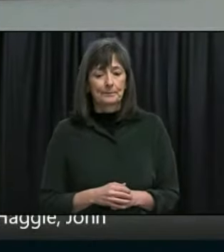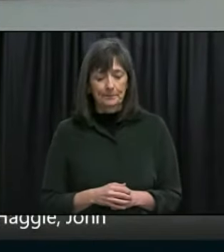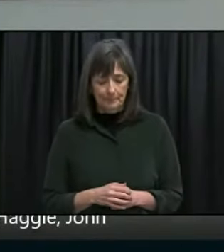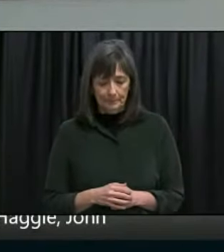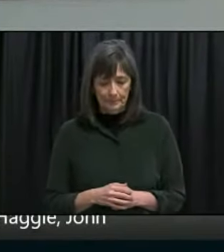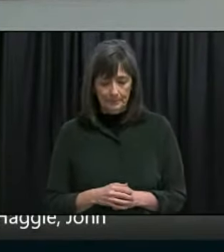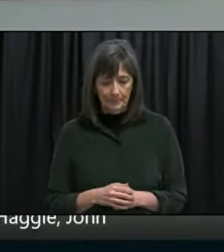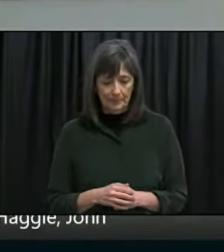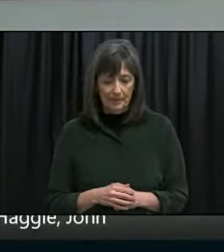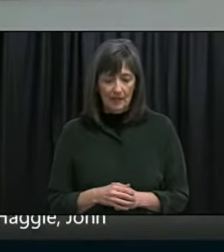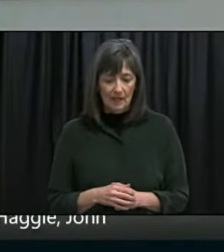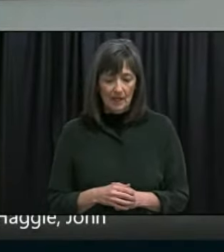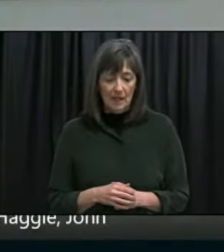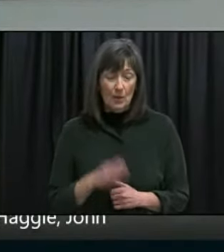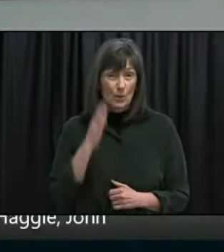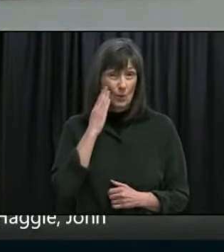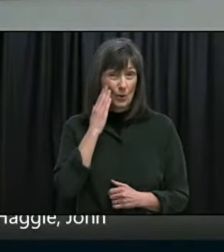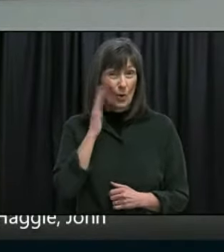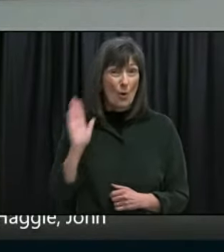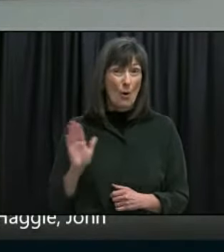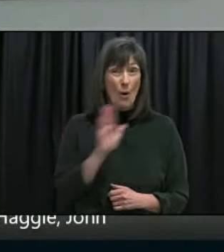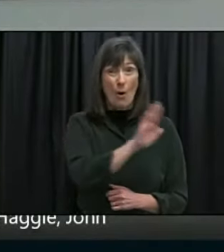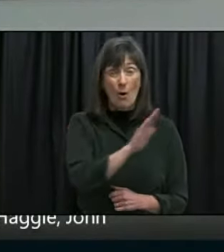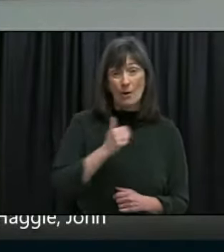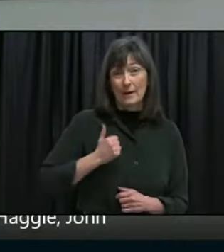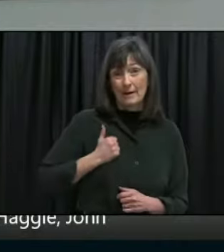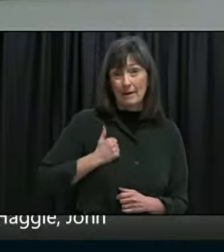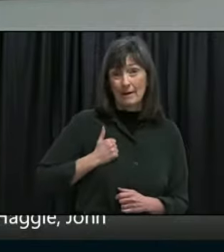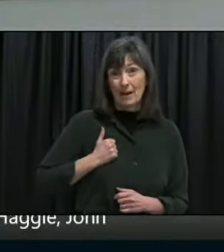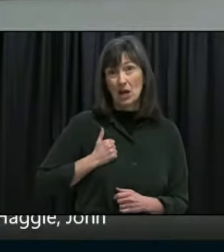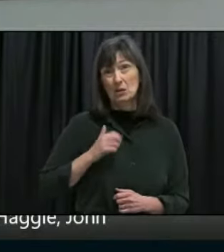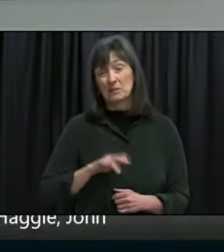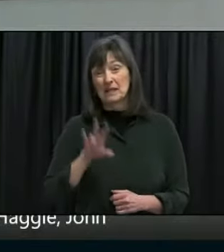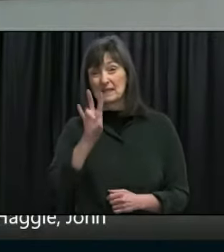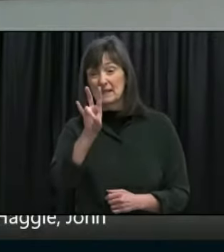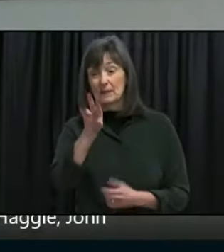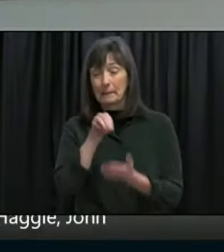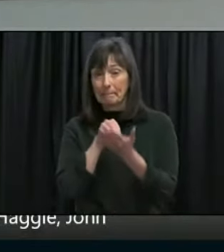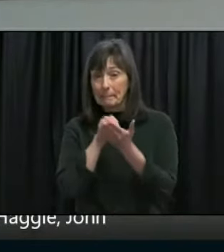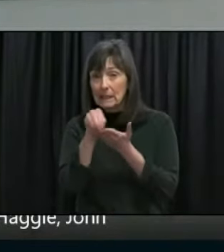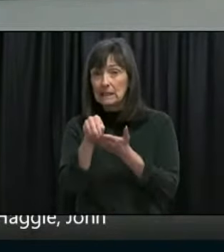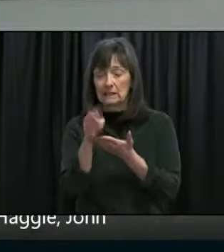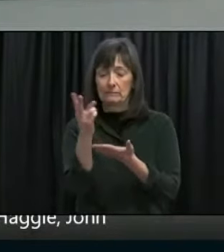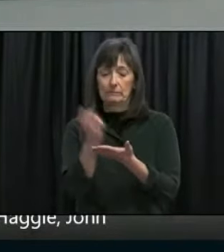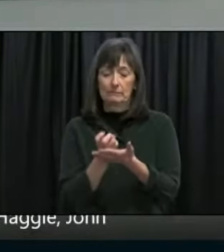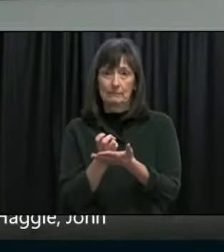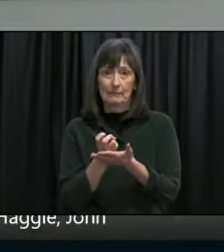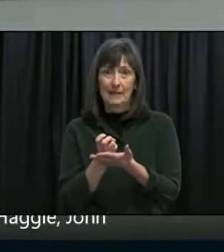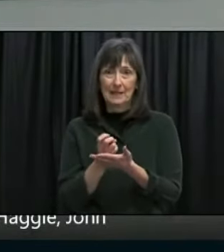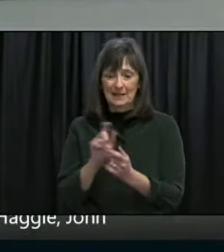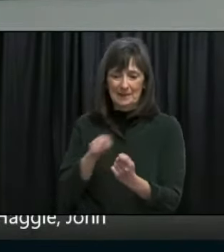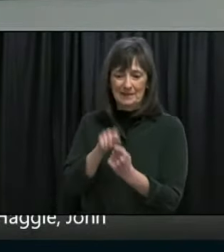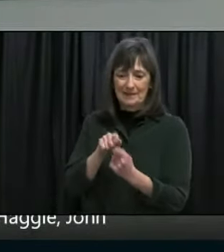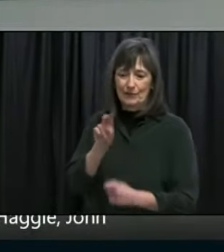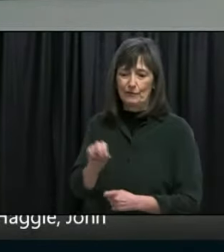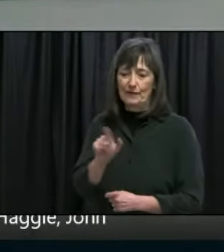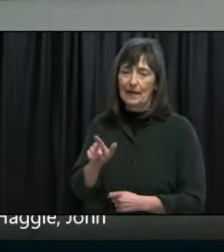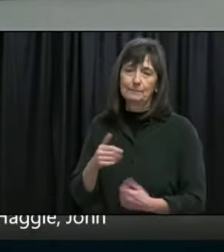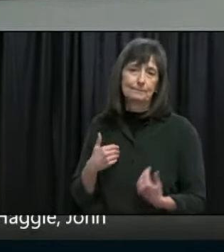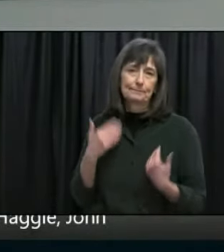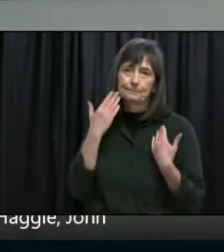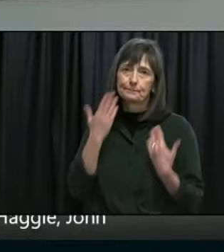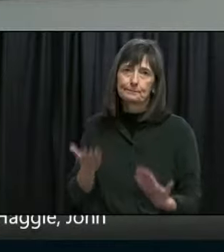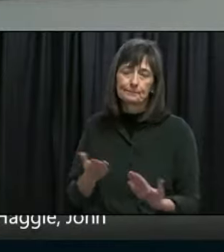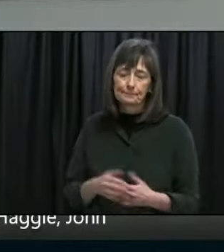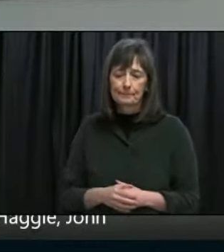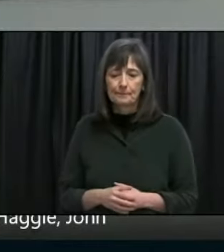there are just short of 7 million downloads in use in Canada but we don't have a breakdown for this province specifically anyone